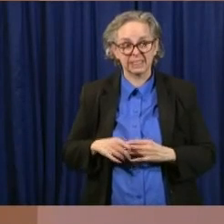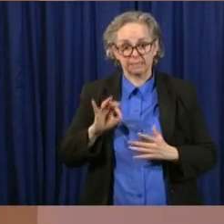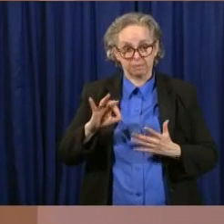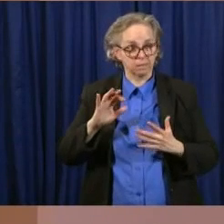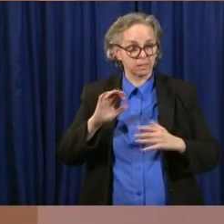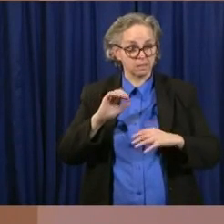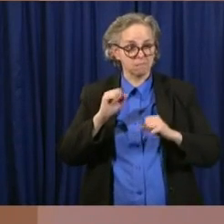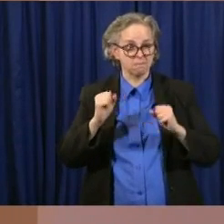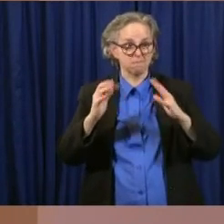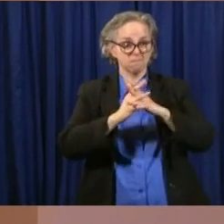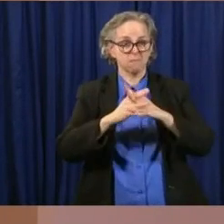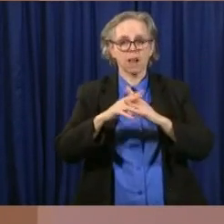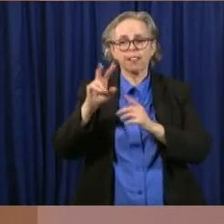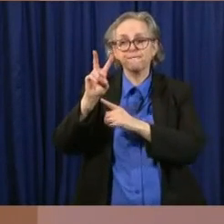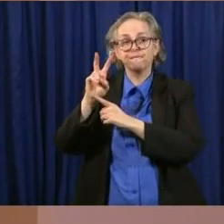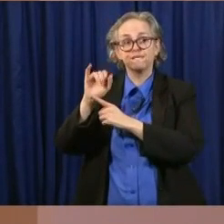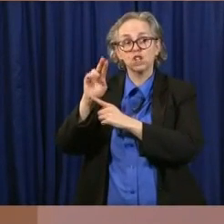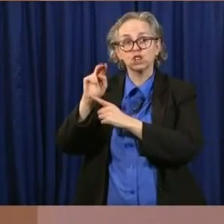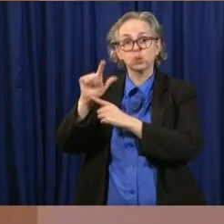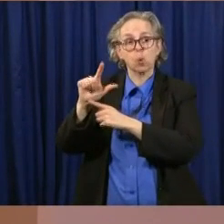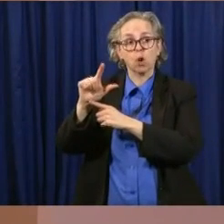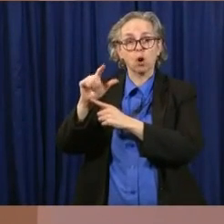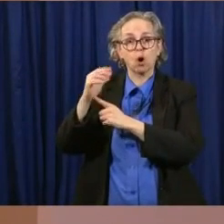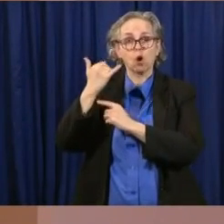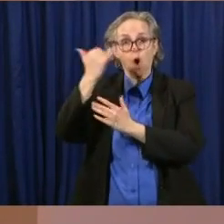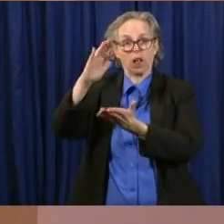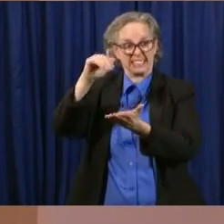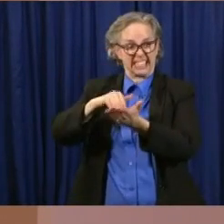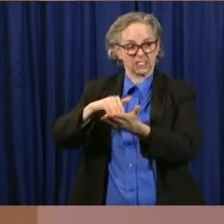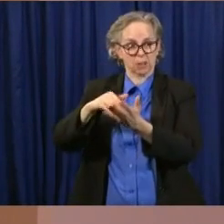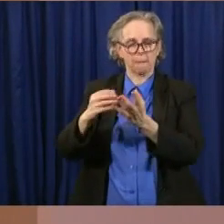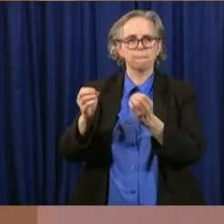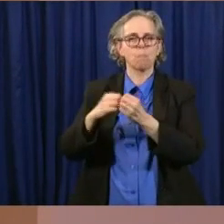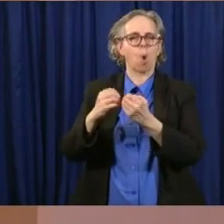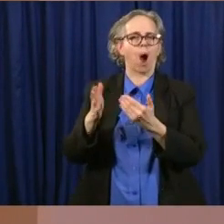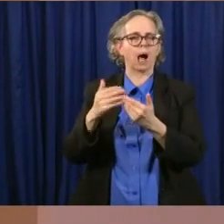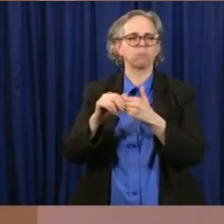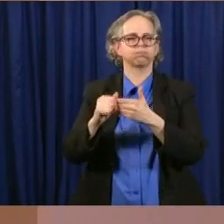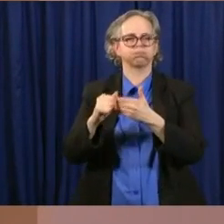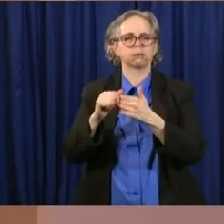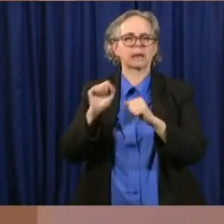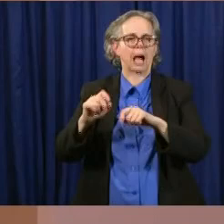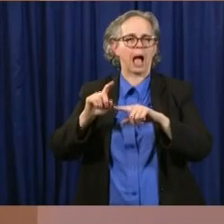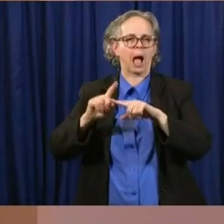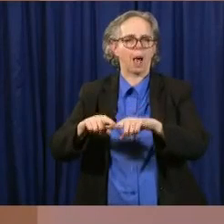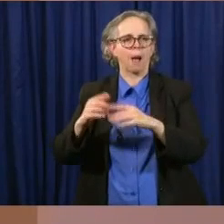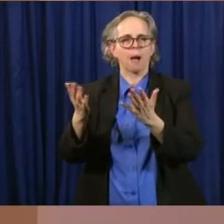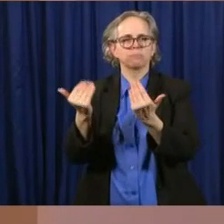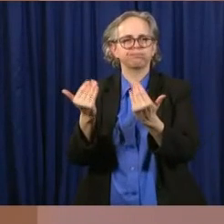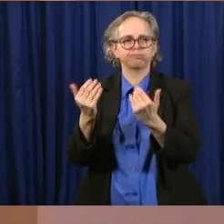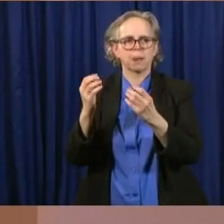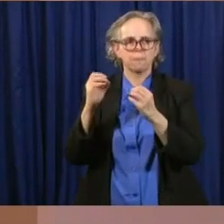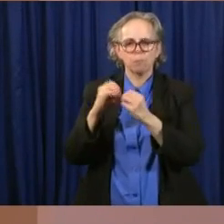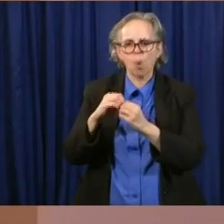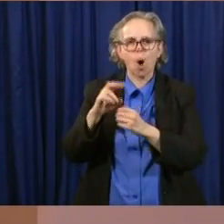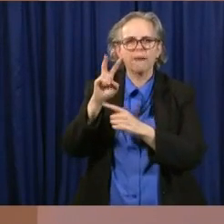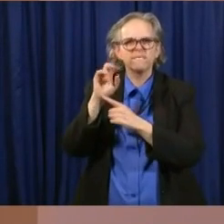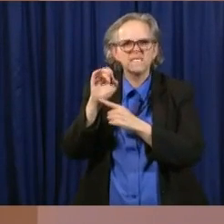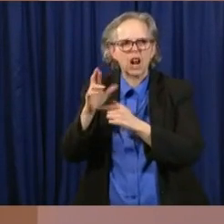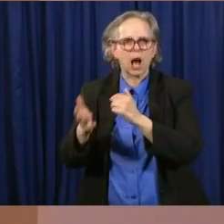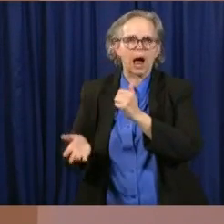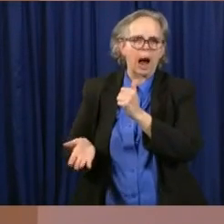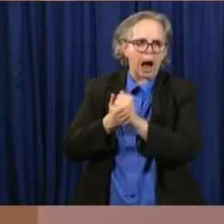able to utilize an outside vendor to help us with taking those calls to the new